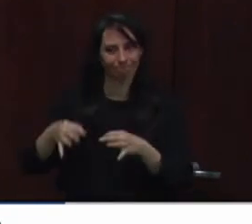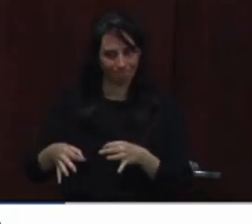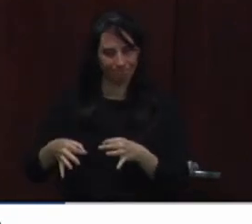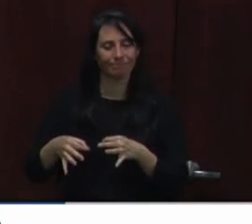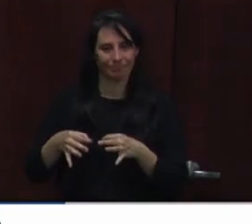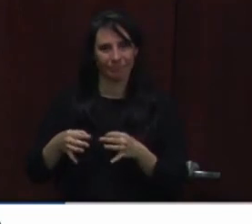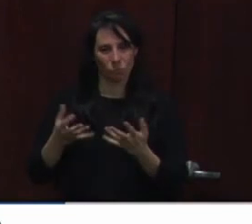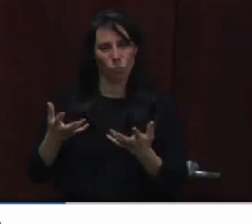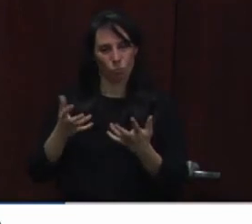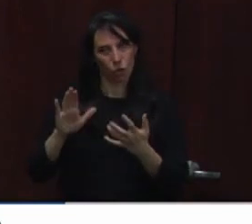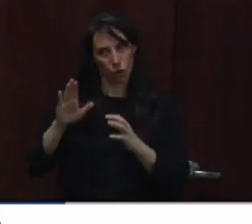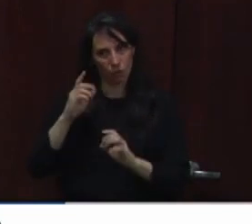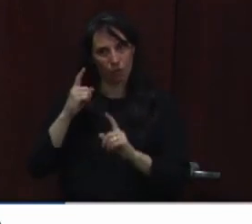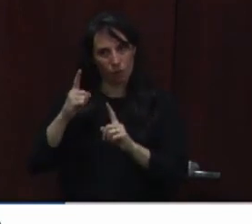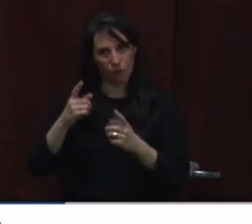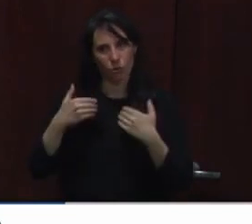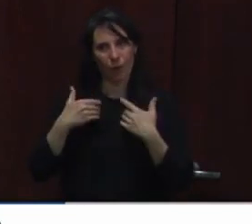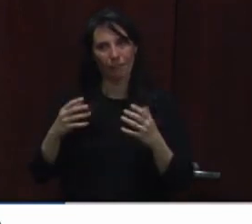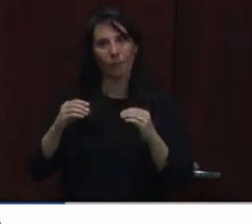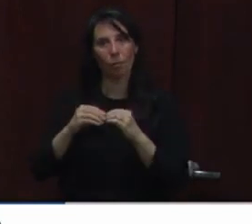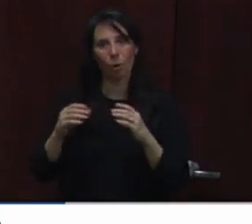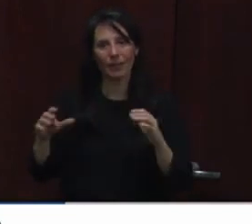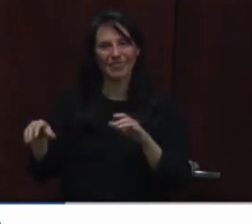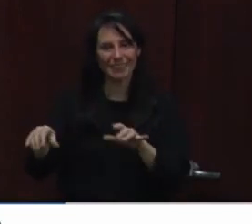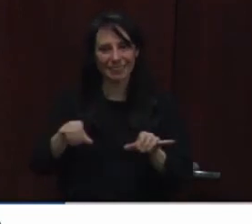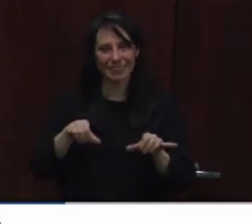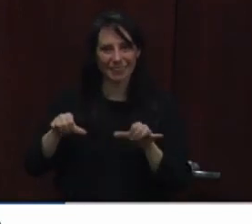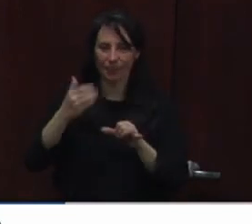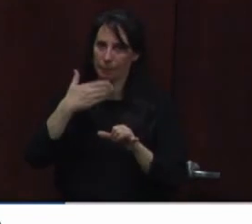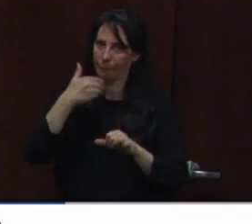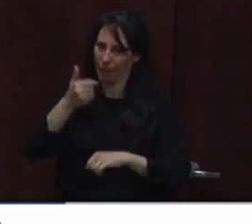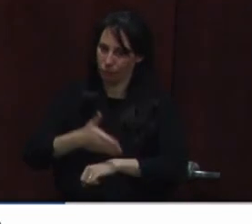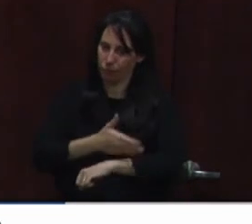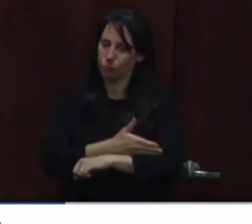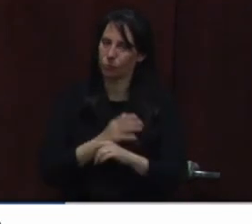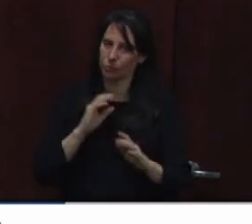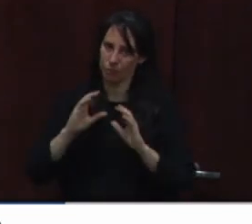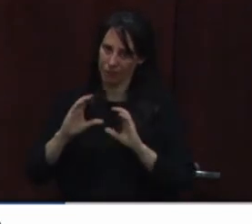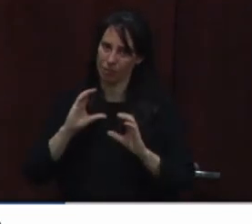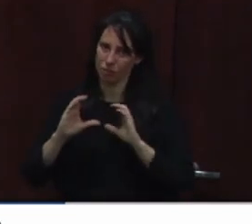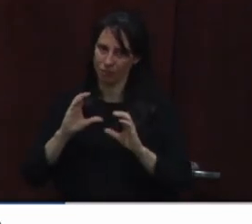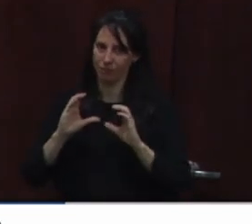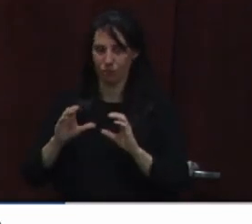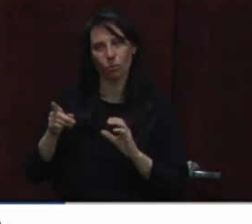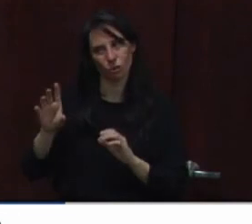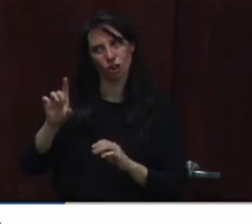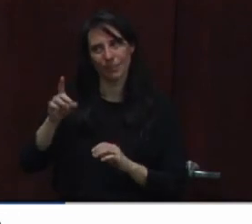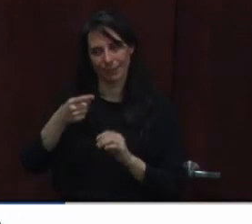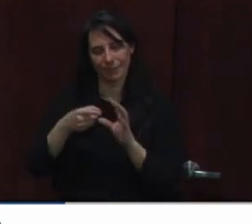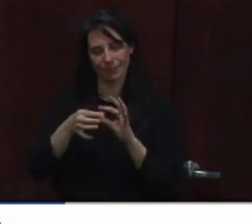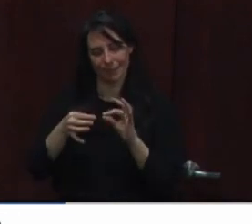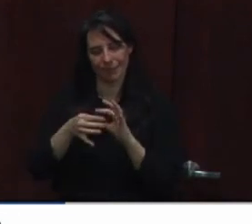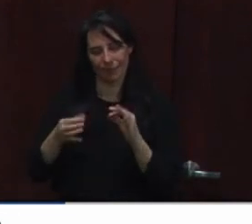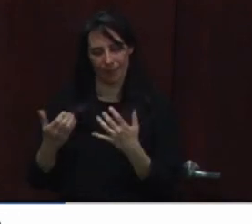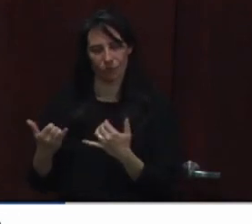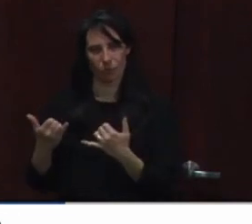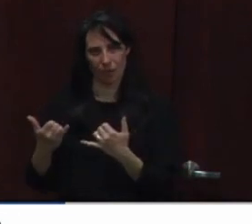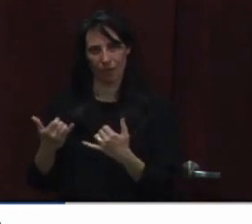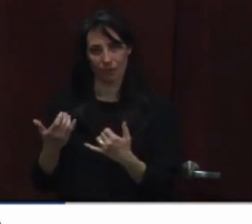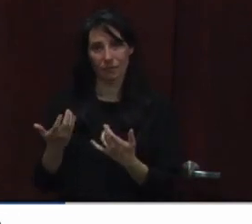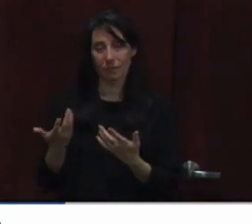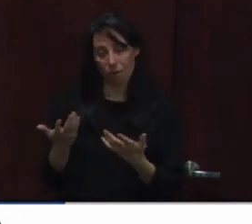consistency a little bit more notification better communication and so I will say that it's been really